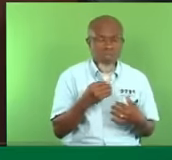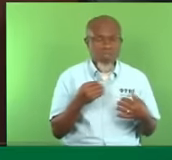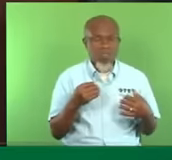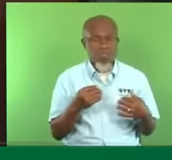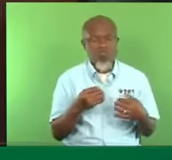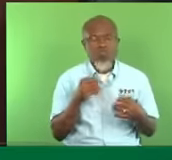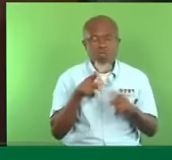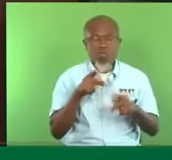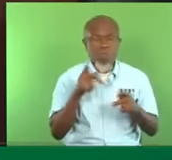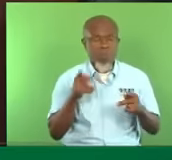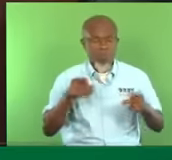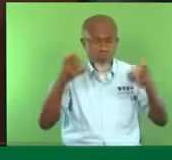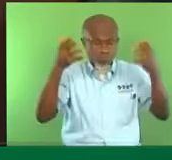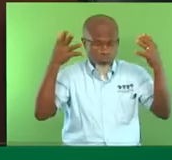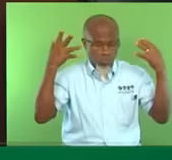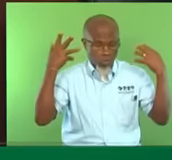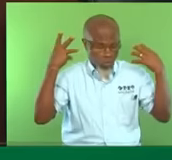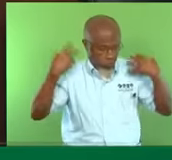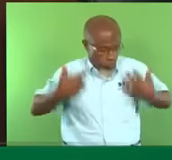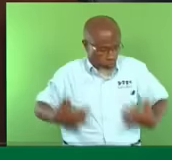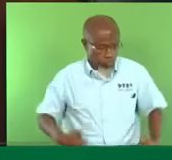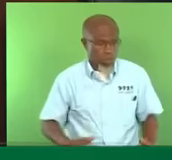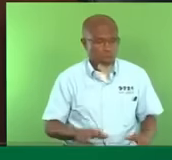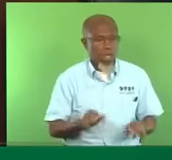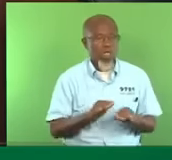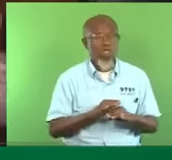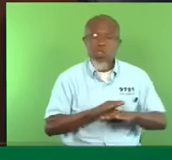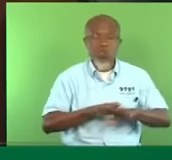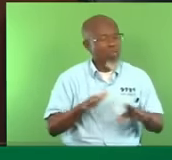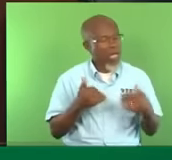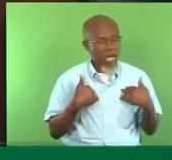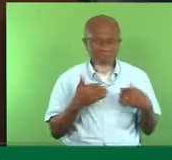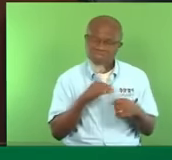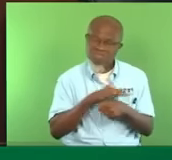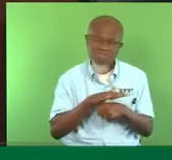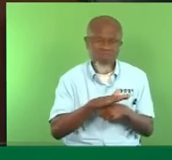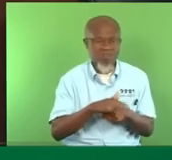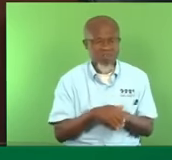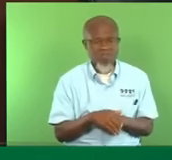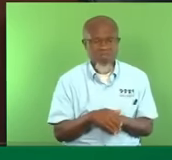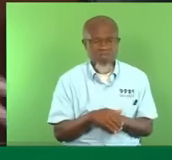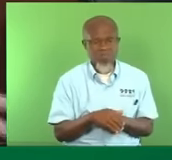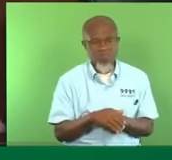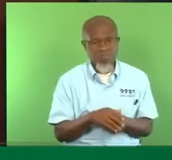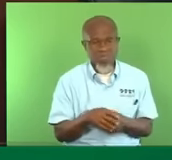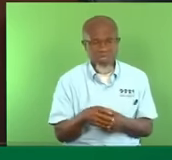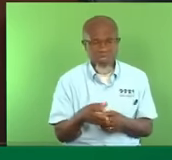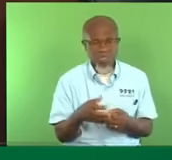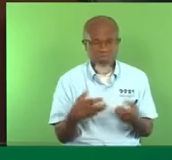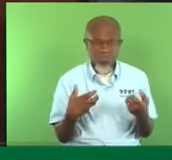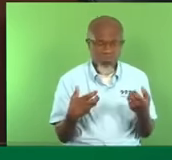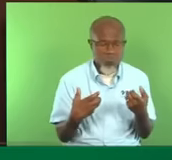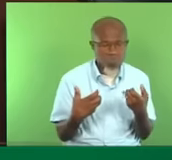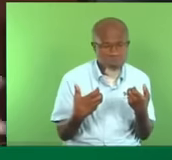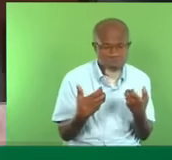and you're going into the heat and so on. They lack sufficient equipment. Not everybody have